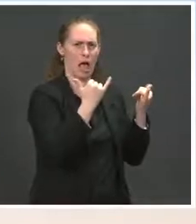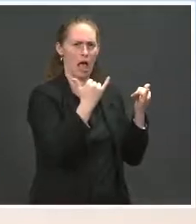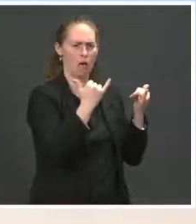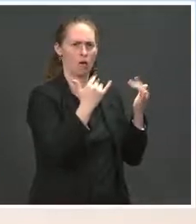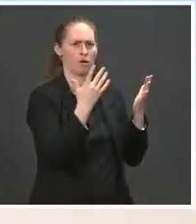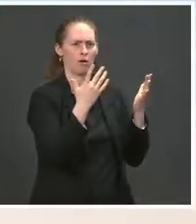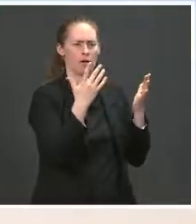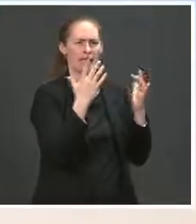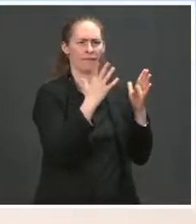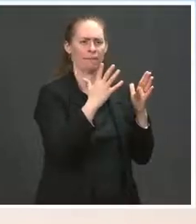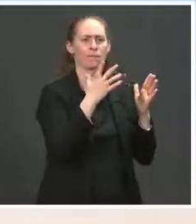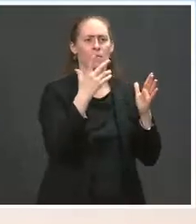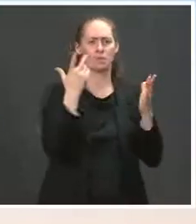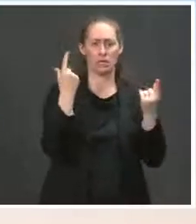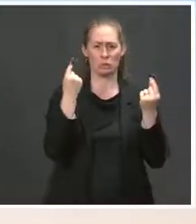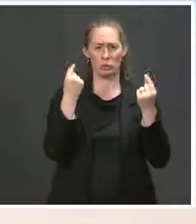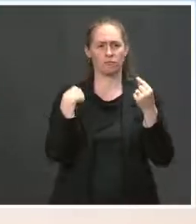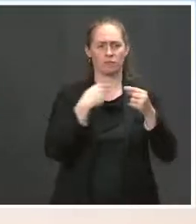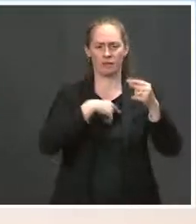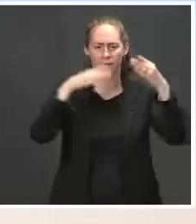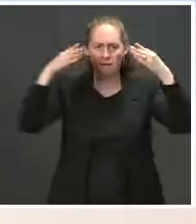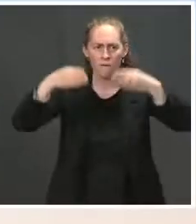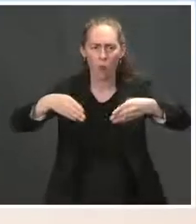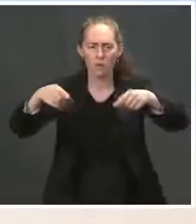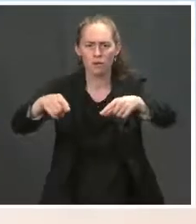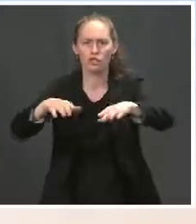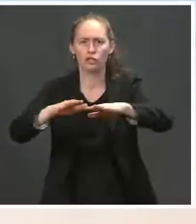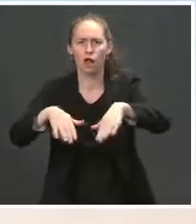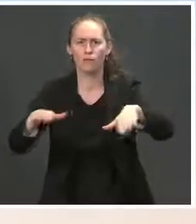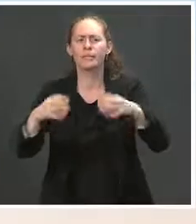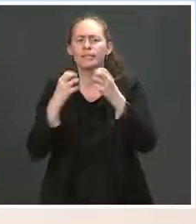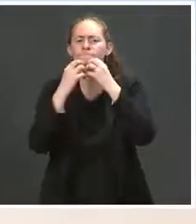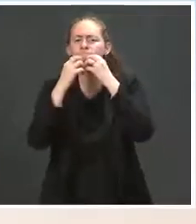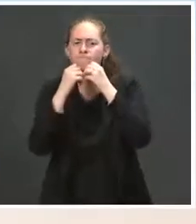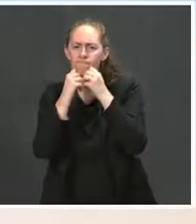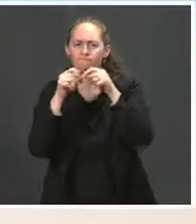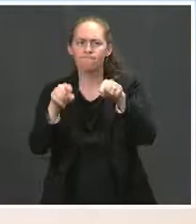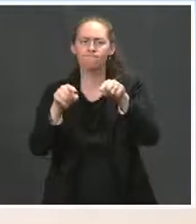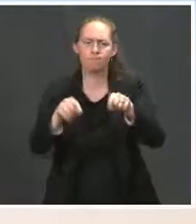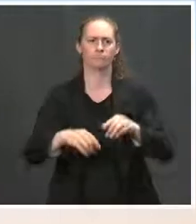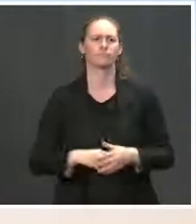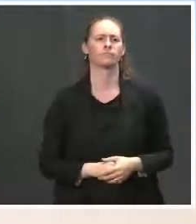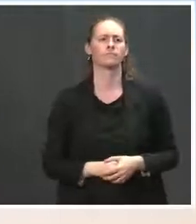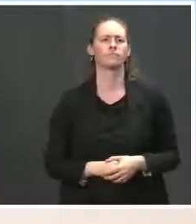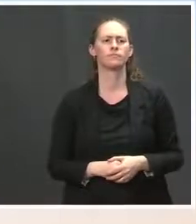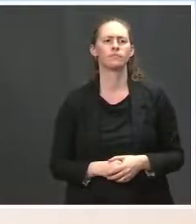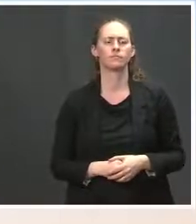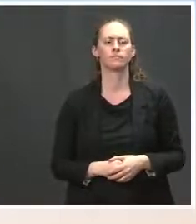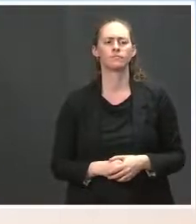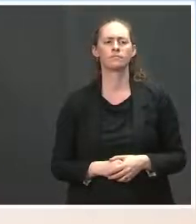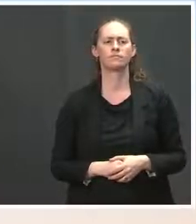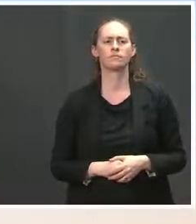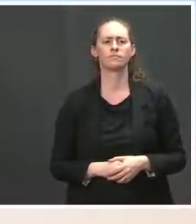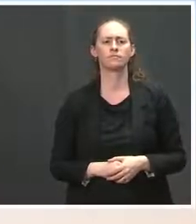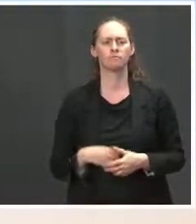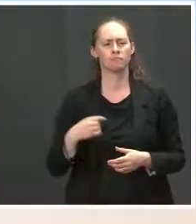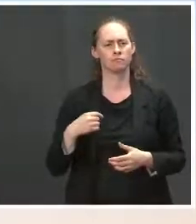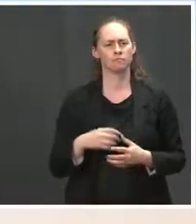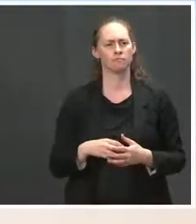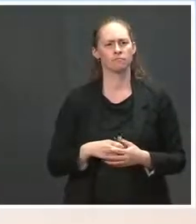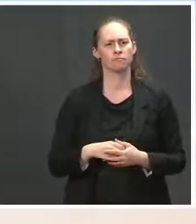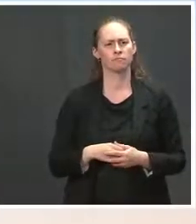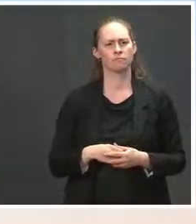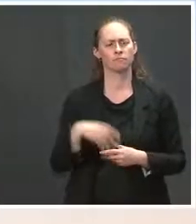help us address the pandemic. The you have some goals or some goals of when you may be able to lift Title 42?